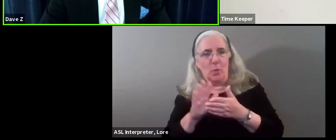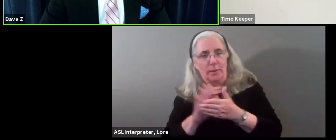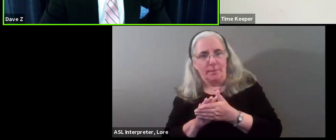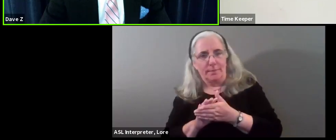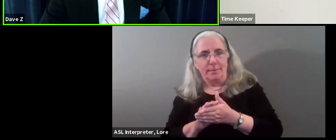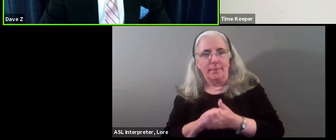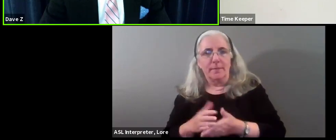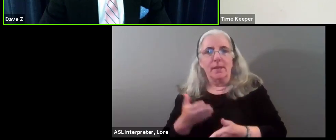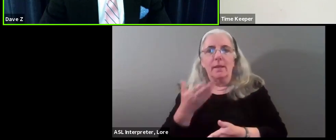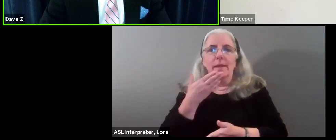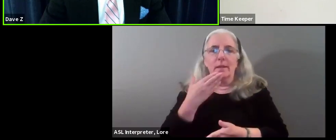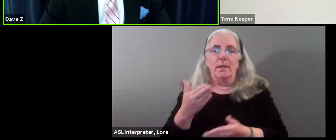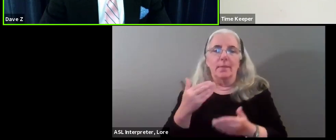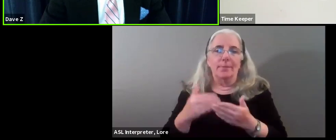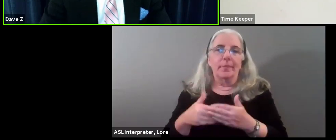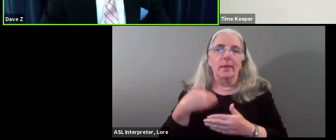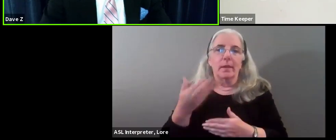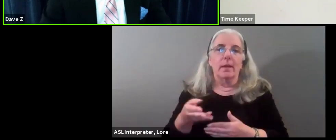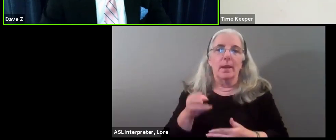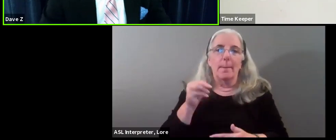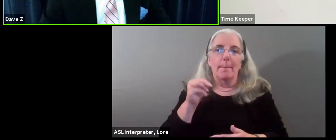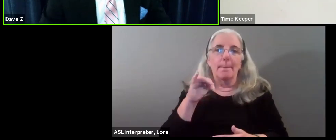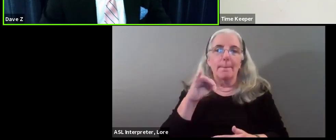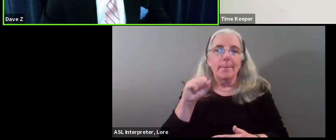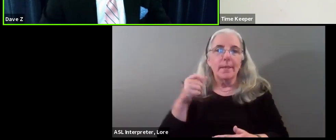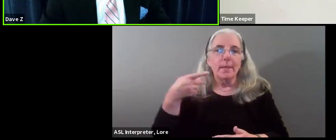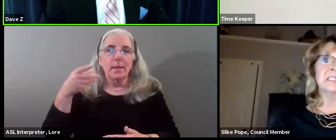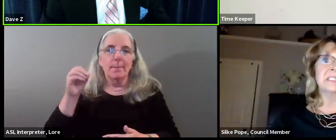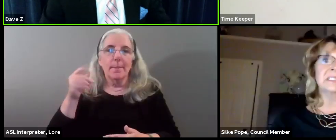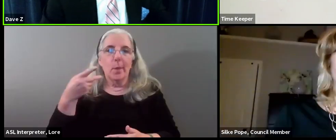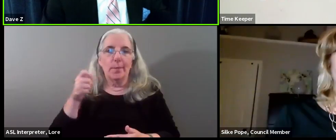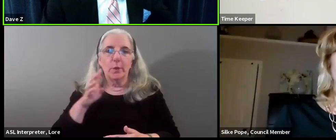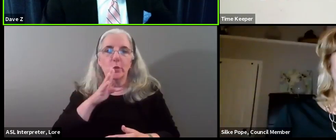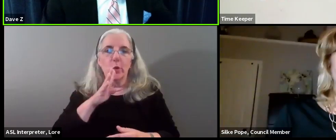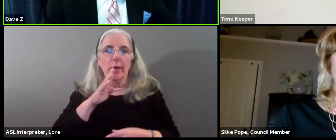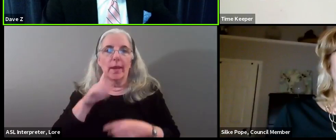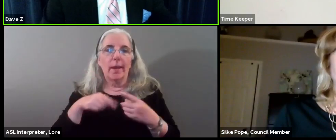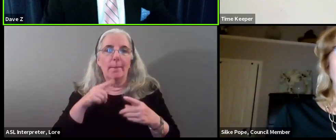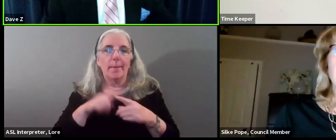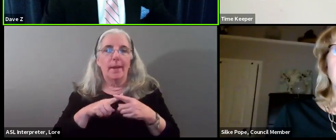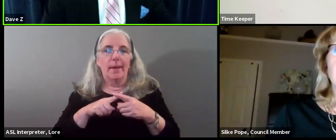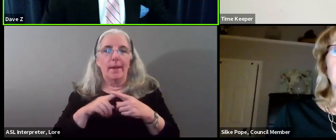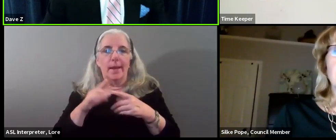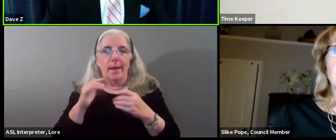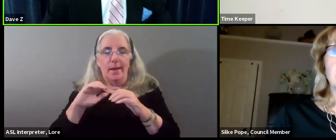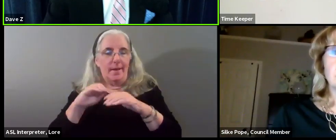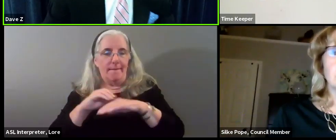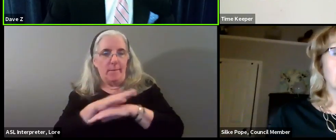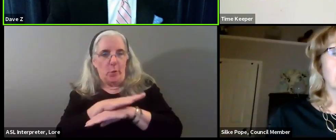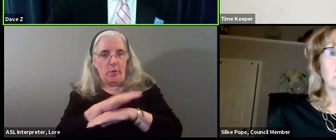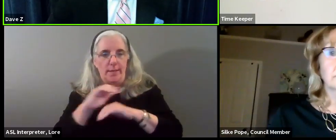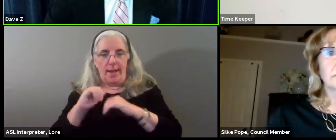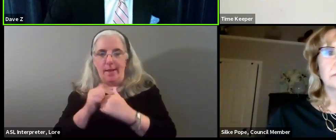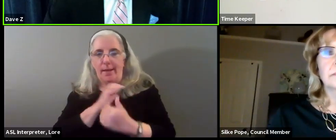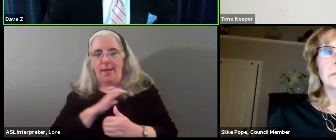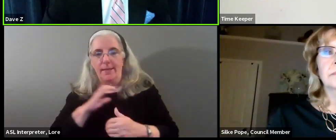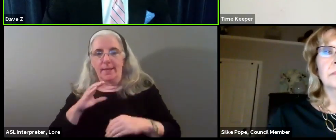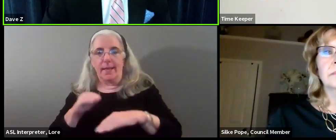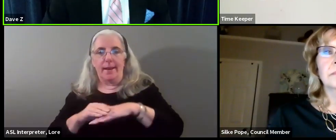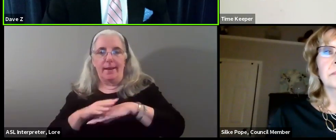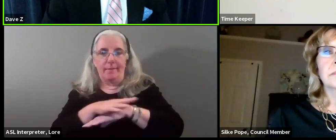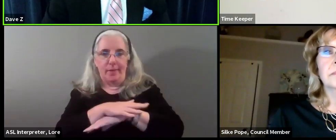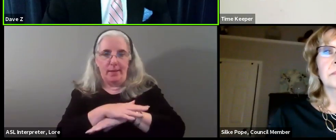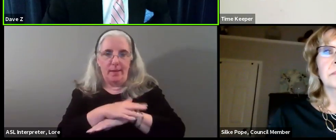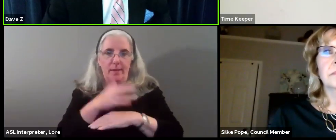Very good. All right. Let's move on to Ms. Pope. And Ms. Pope, we're talking about influence, what the council's influence could be,